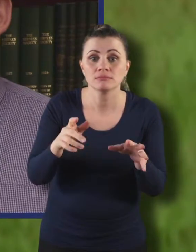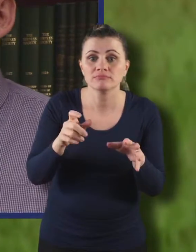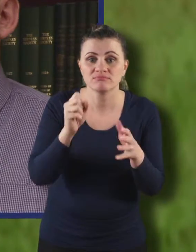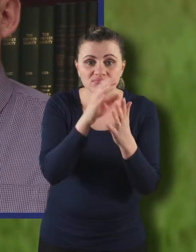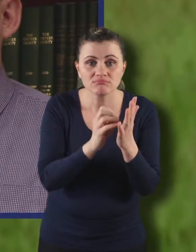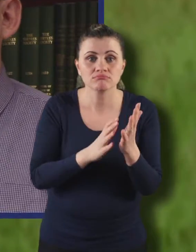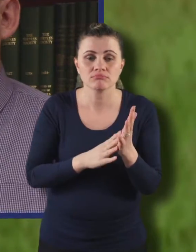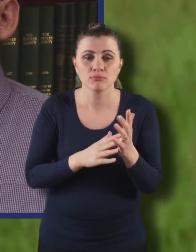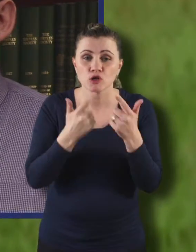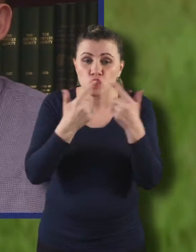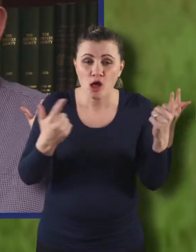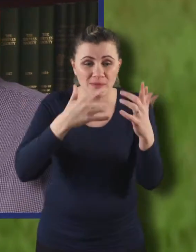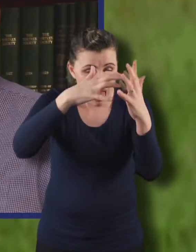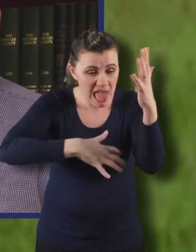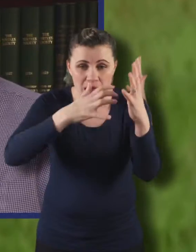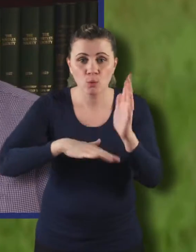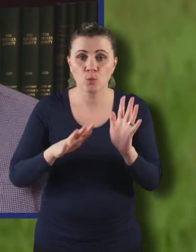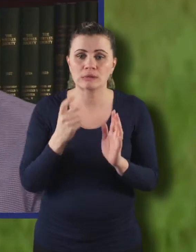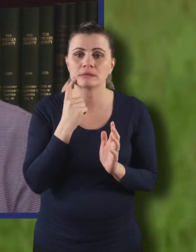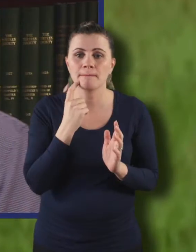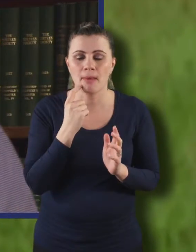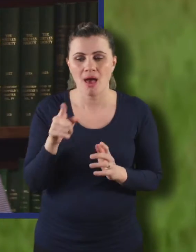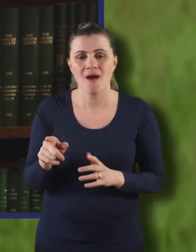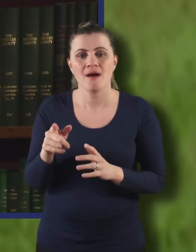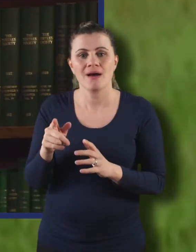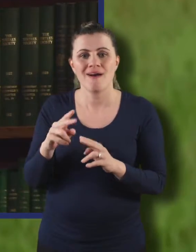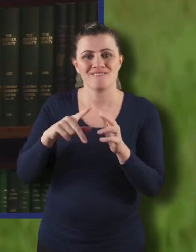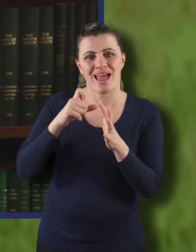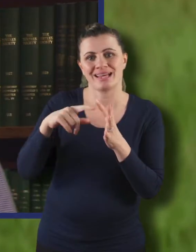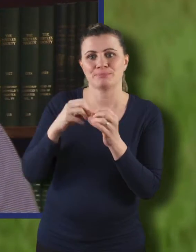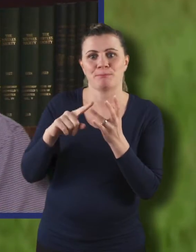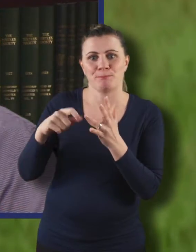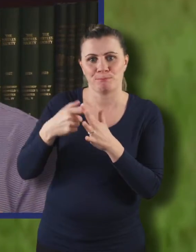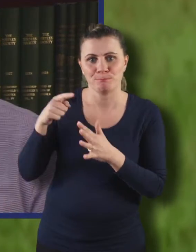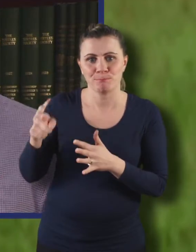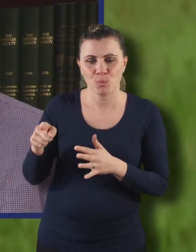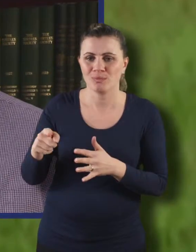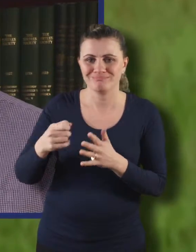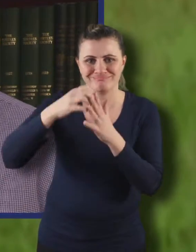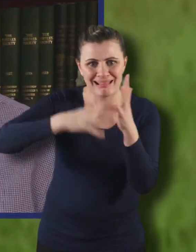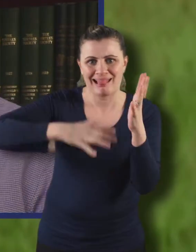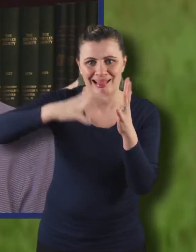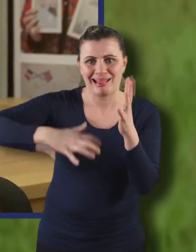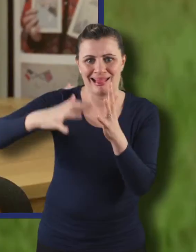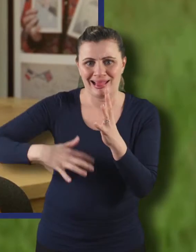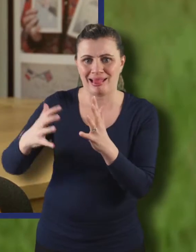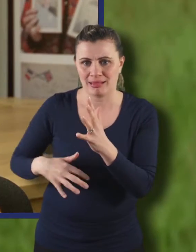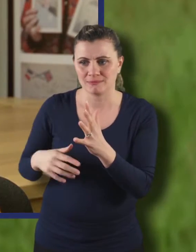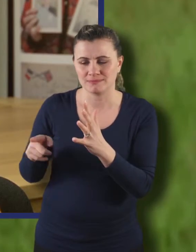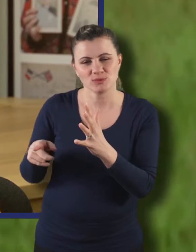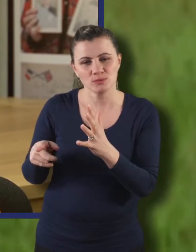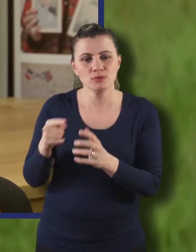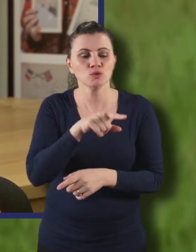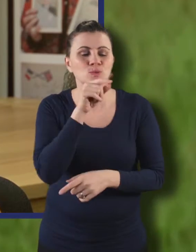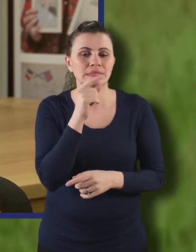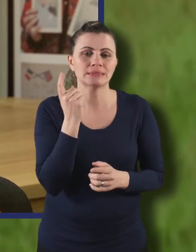information onto it. So, whereas Facebook does require quite a lot of information in order to start the social network, Twitter doesn't.